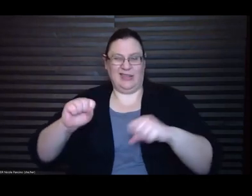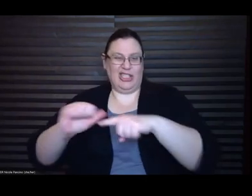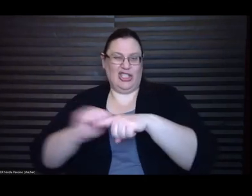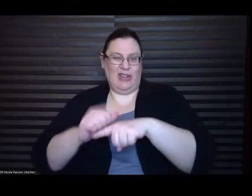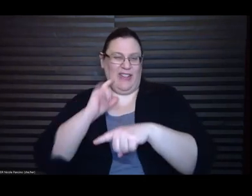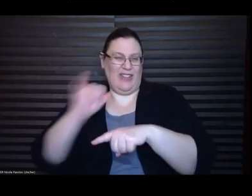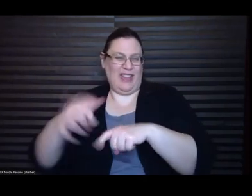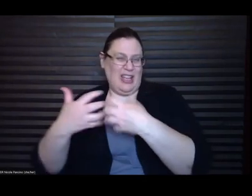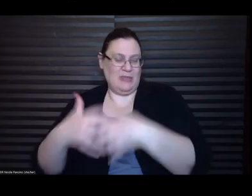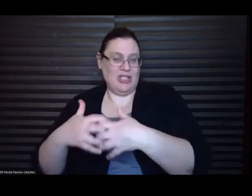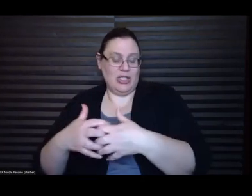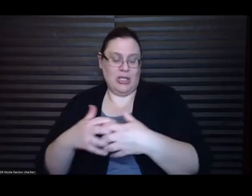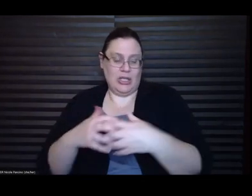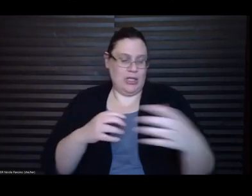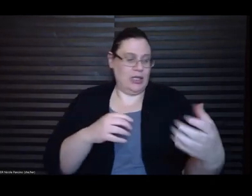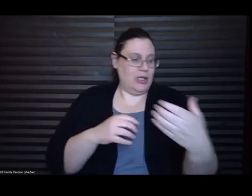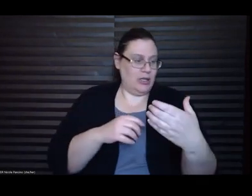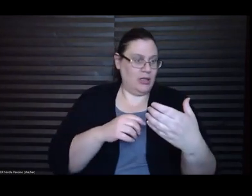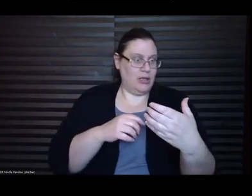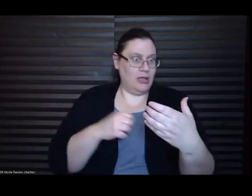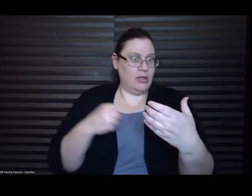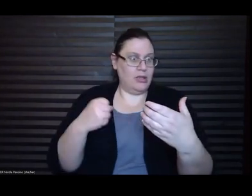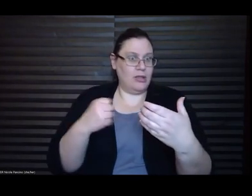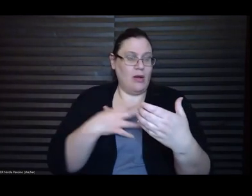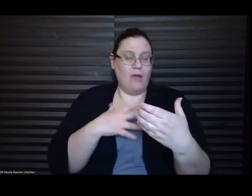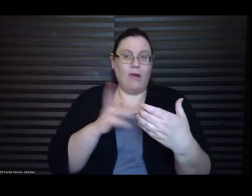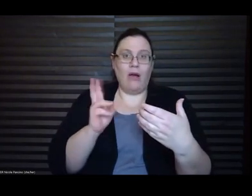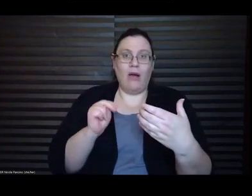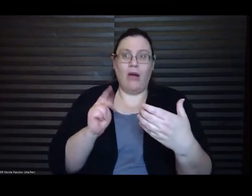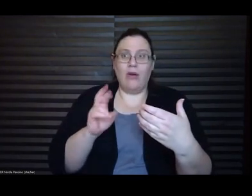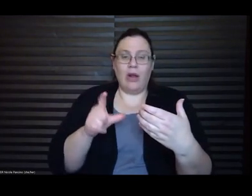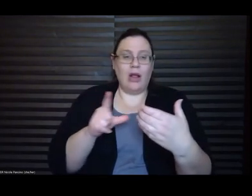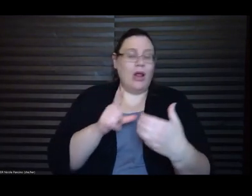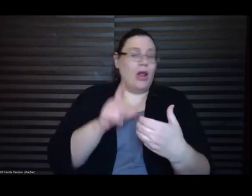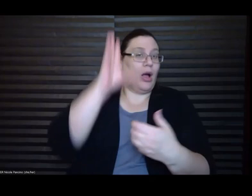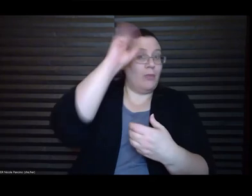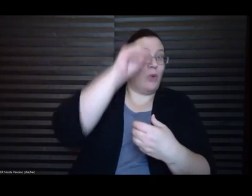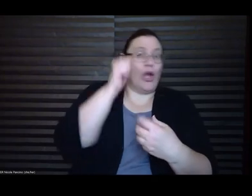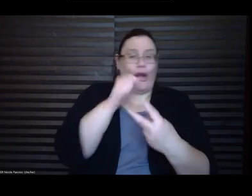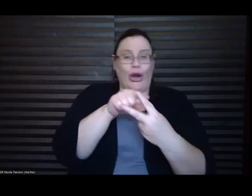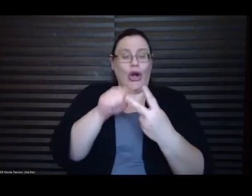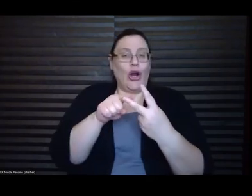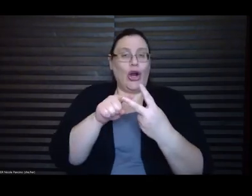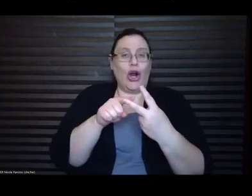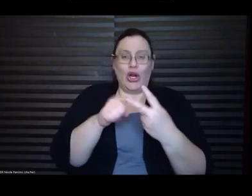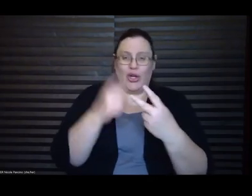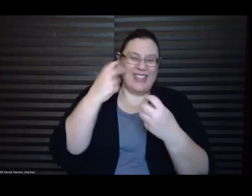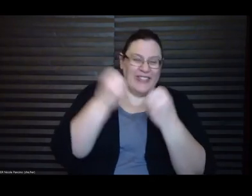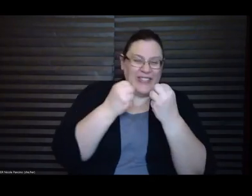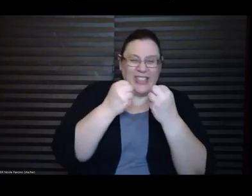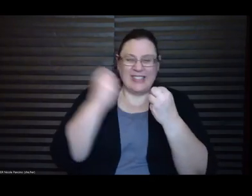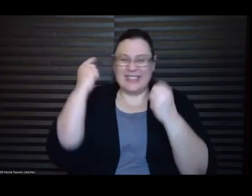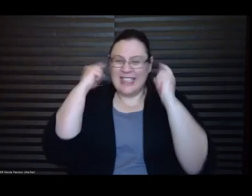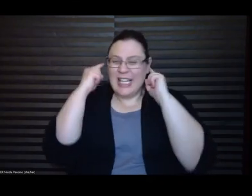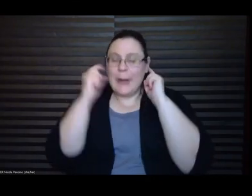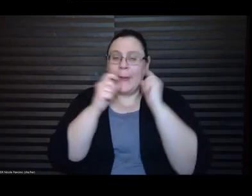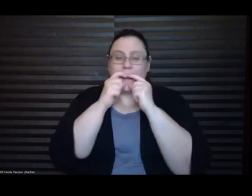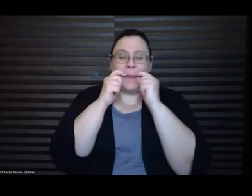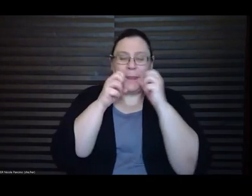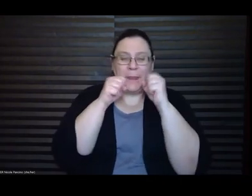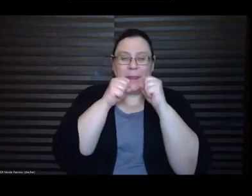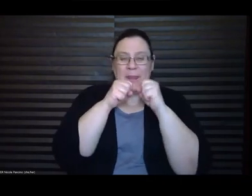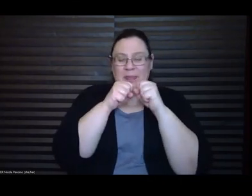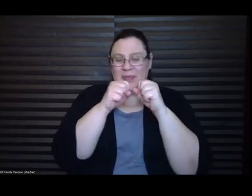Boy and girl, fists and ears and pursed lips, bent legs stringy with tendons, alien eyes swollen shut.